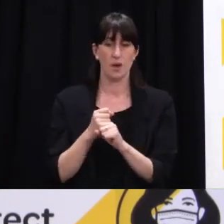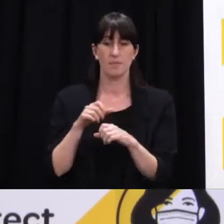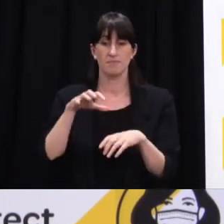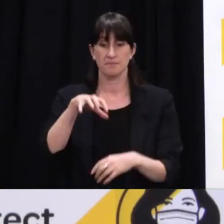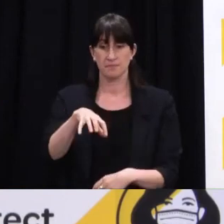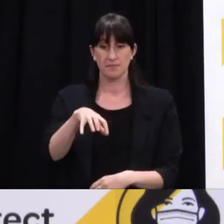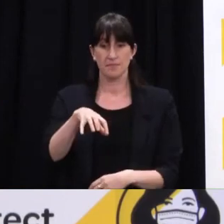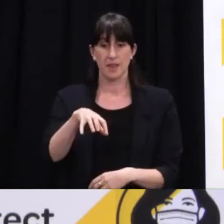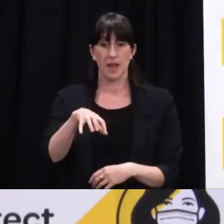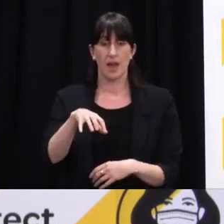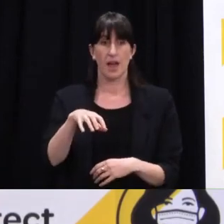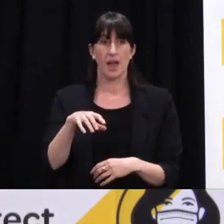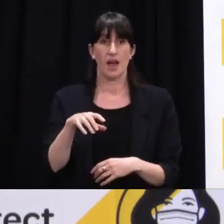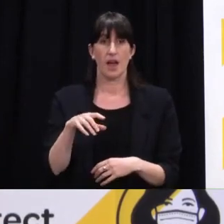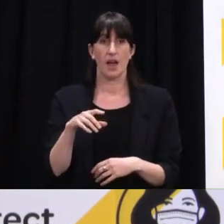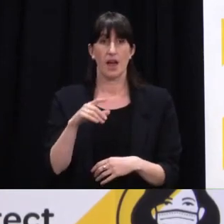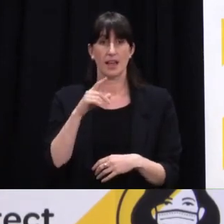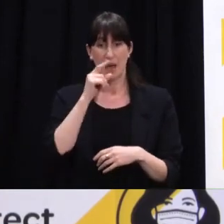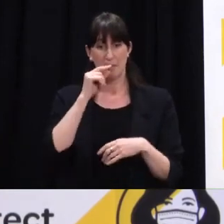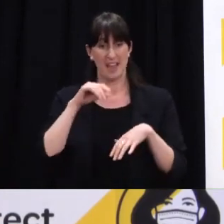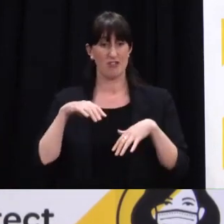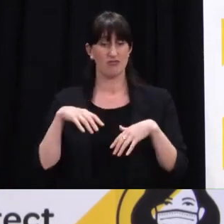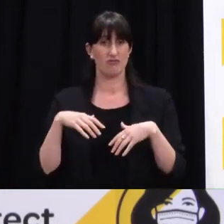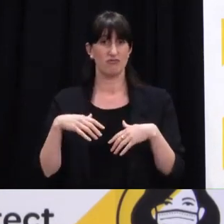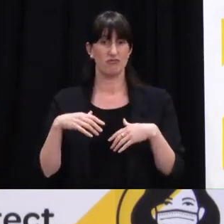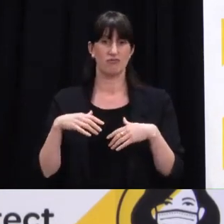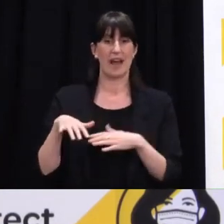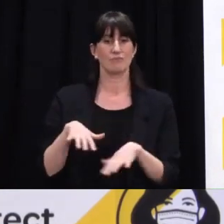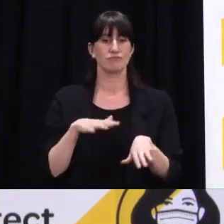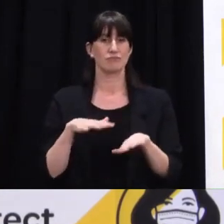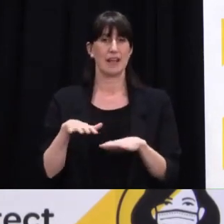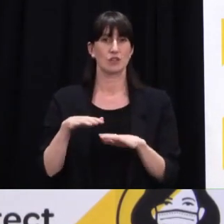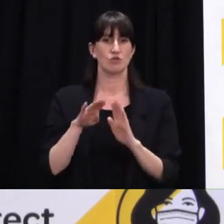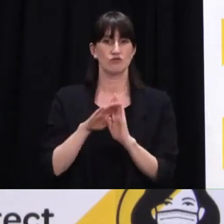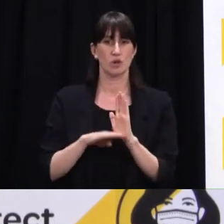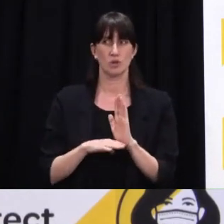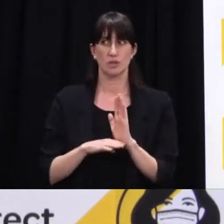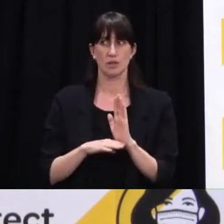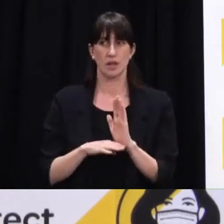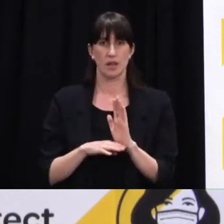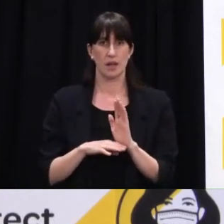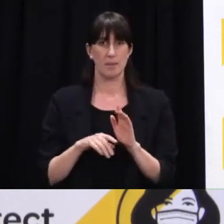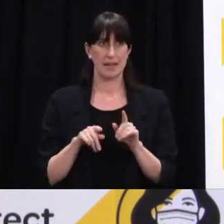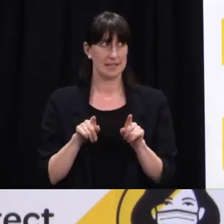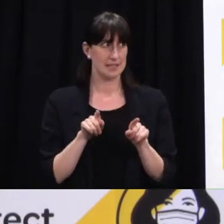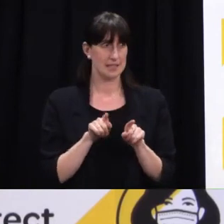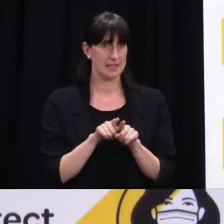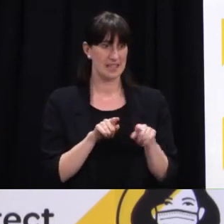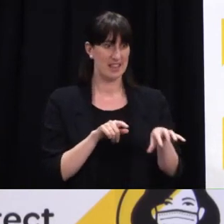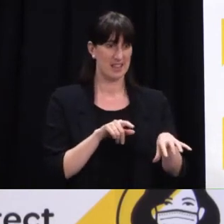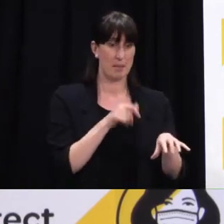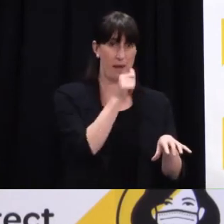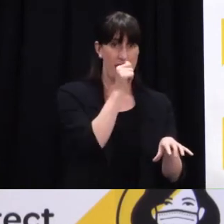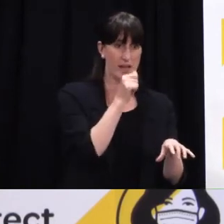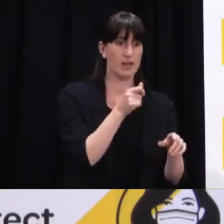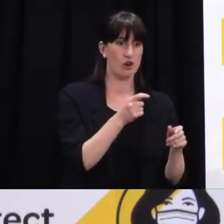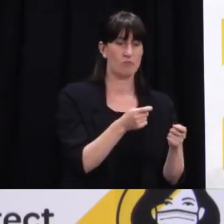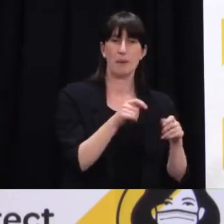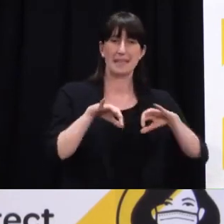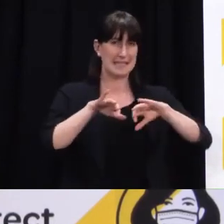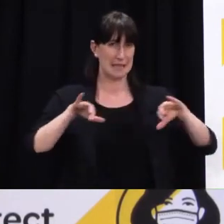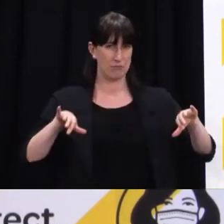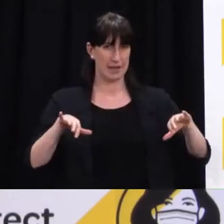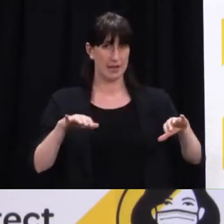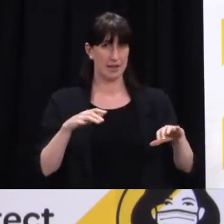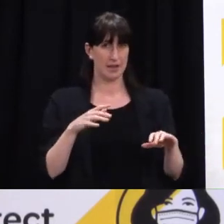social gathering would apply but same numbers attached to each of them for consistency I think the principle here is